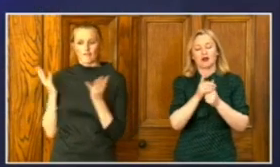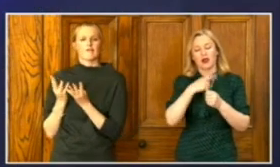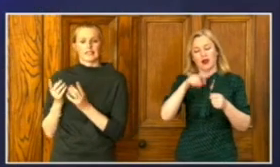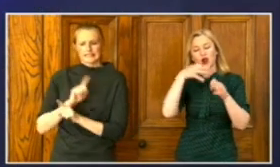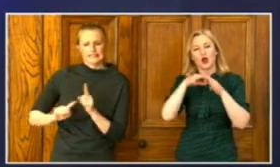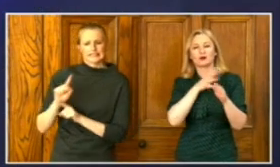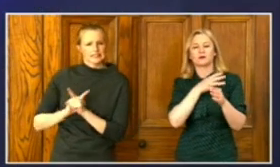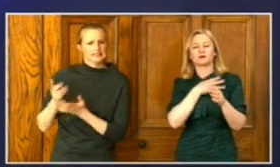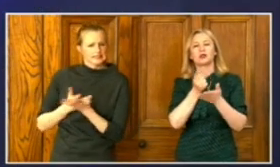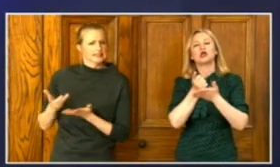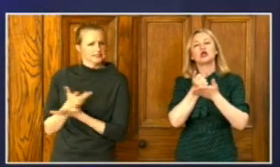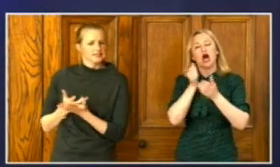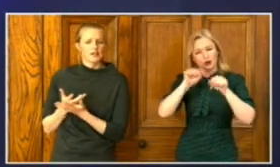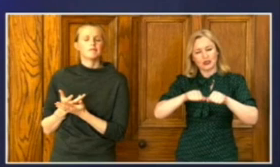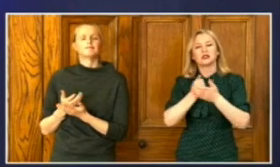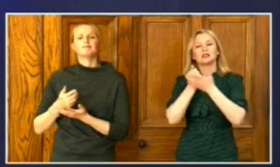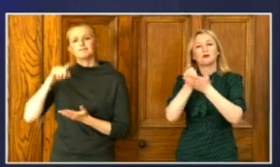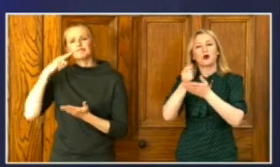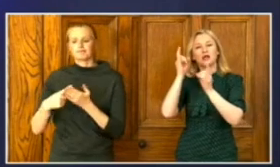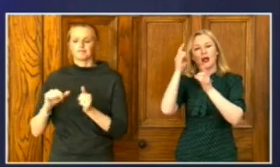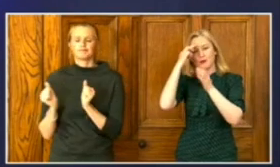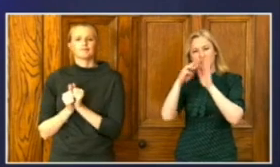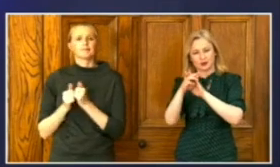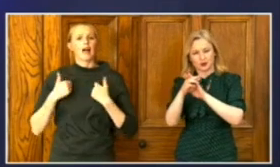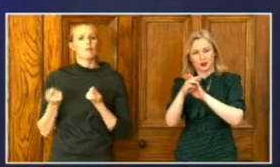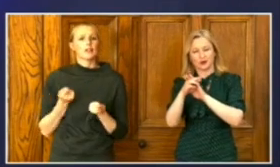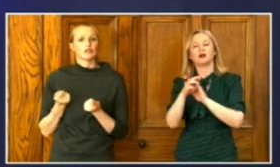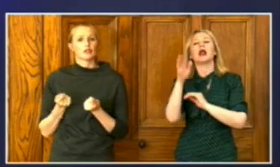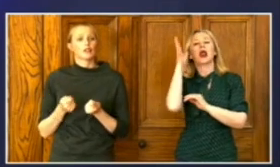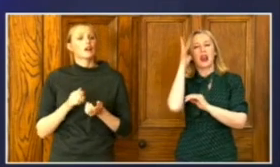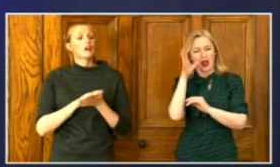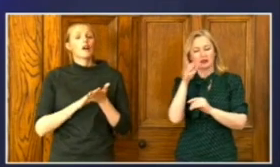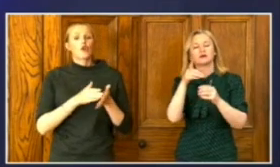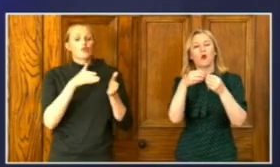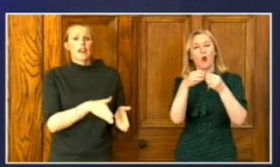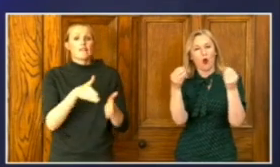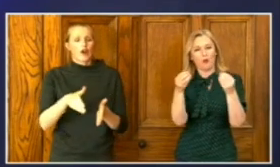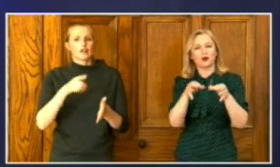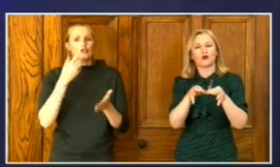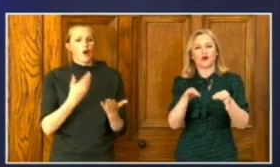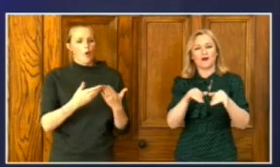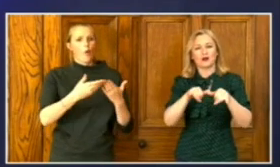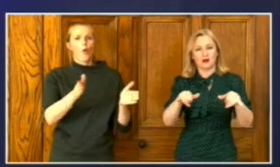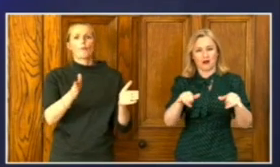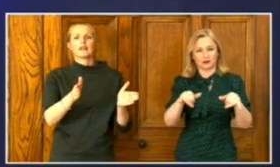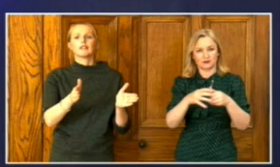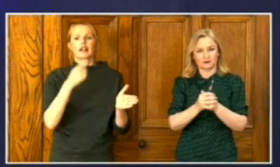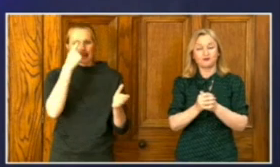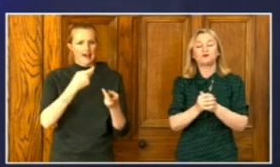support the Health Minister in lifting the restrictions on access to graveyards. This is about balancing